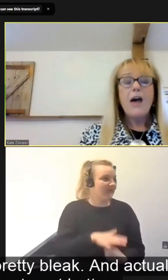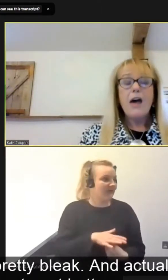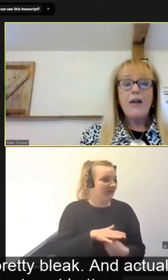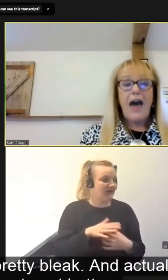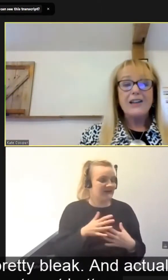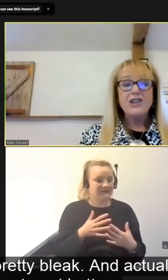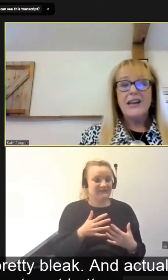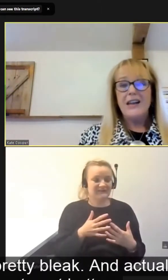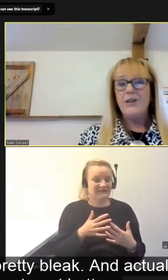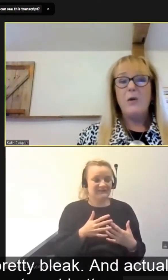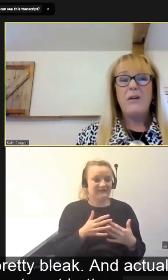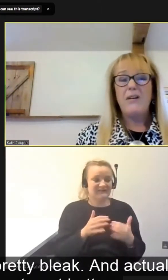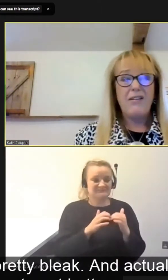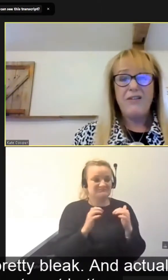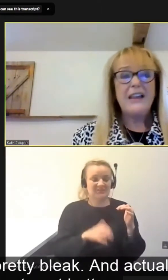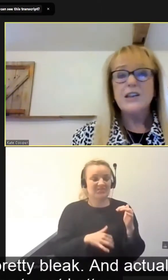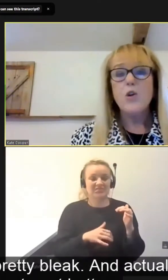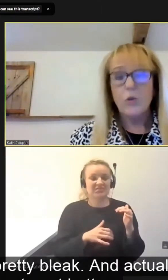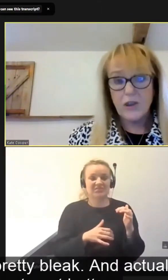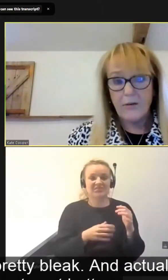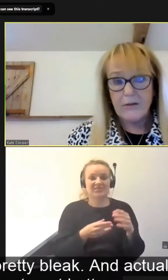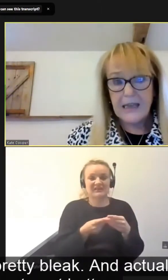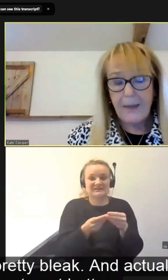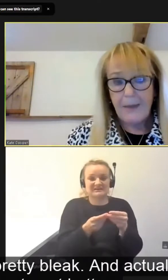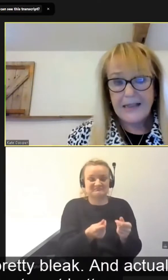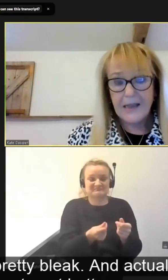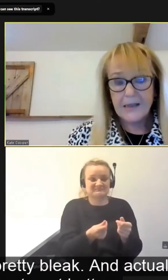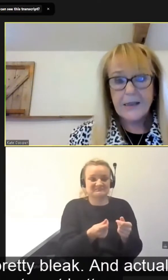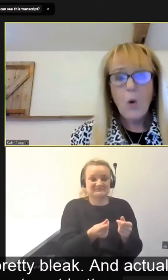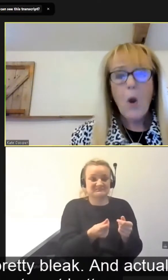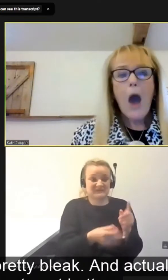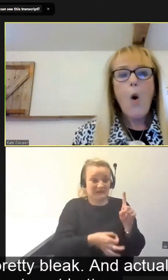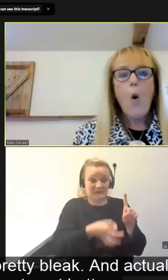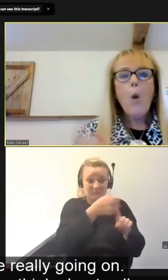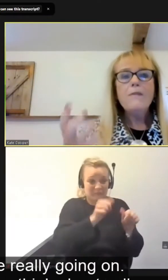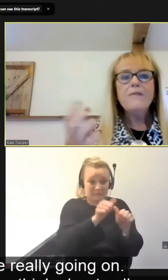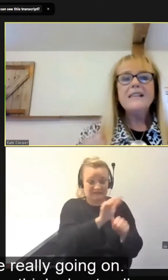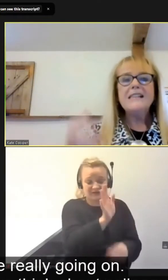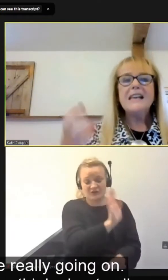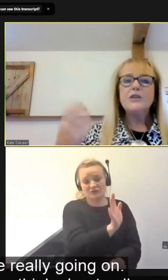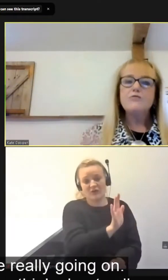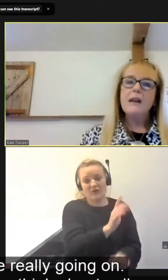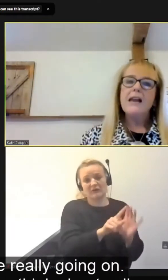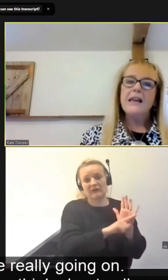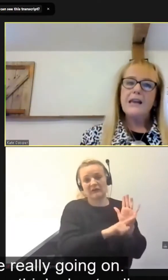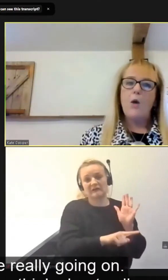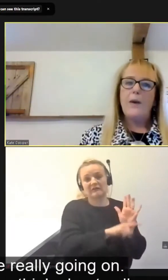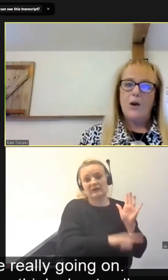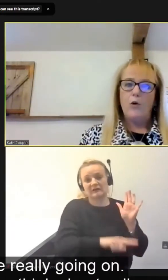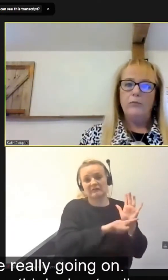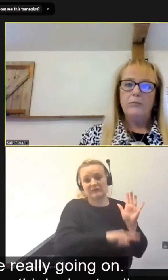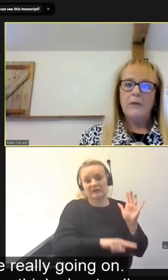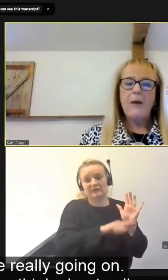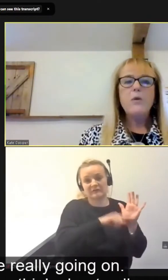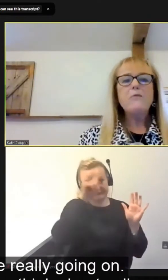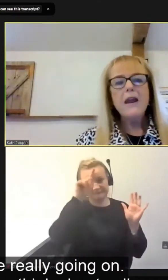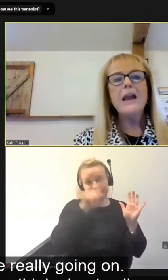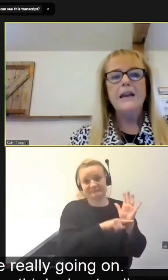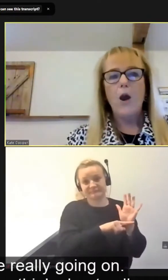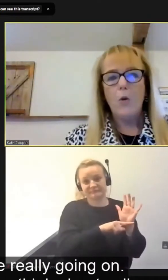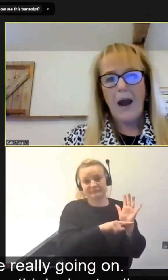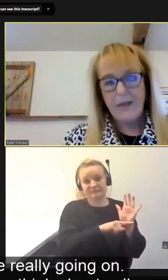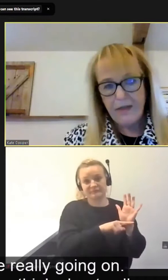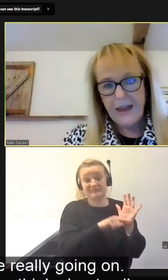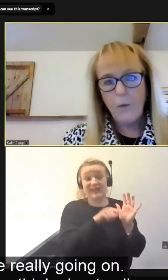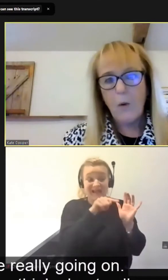actually, you know, things are not going to get better. So all of these things are really going on. And we